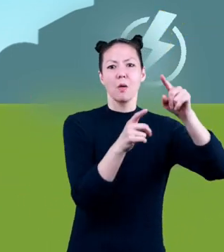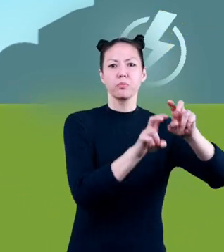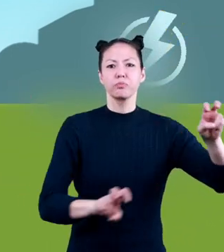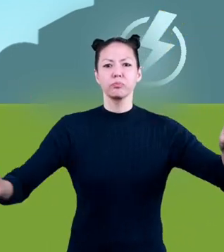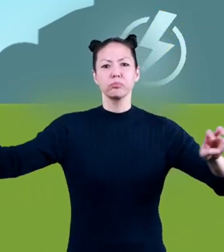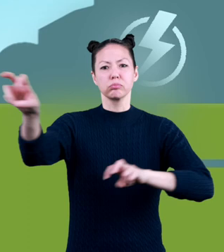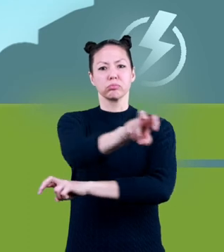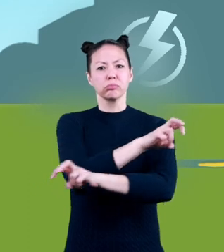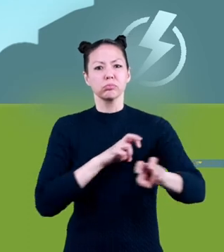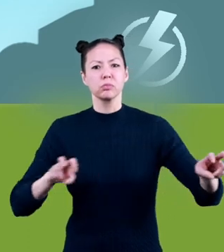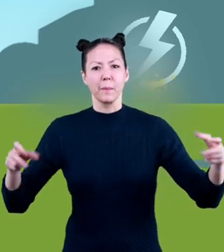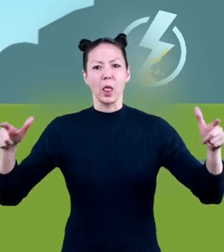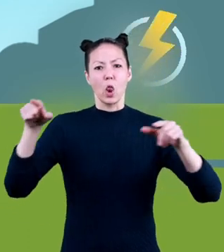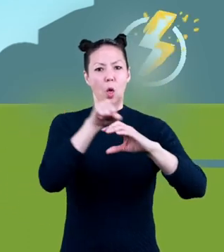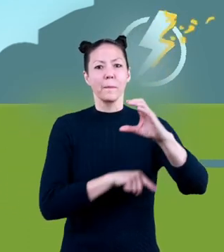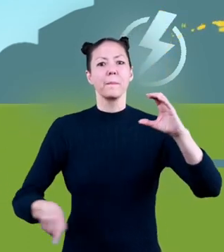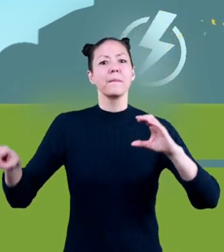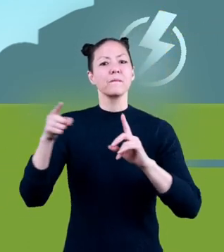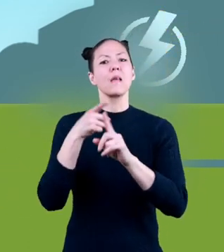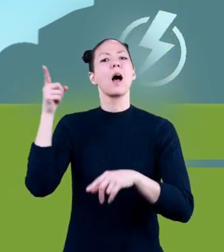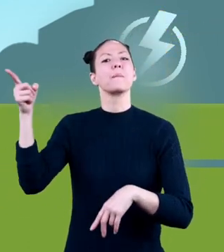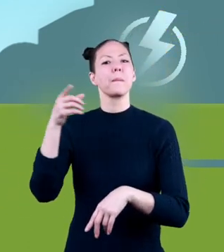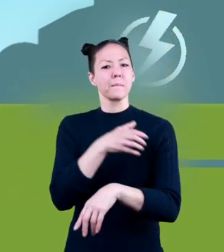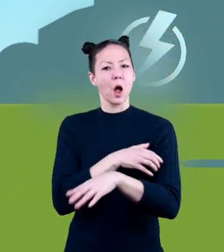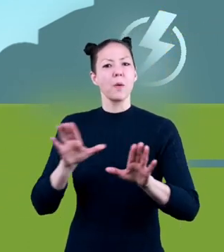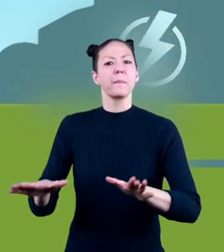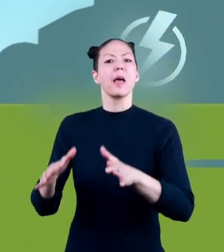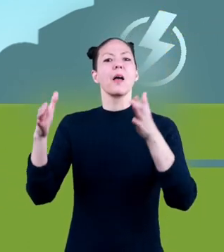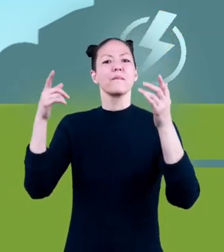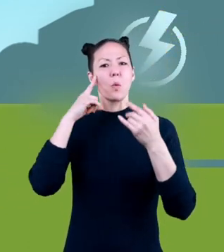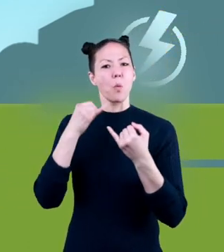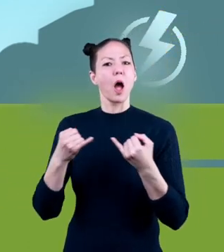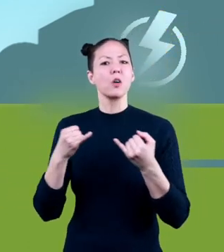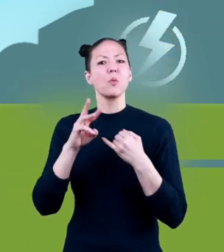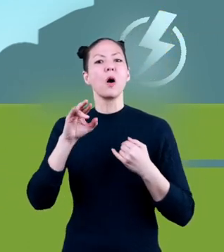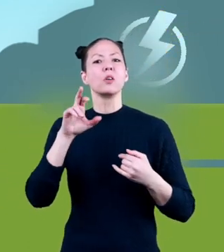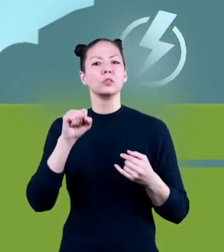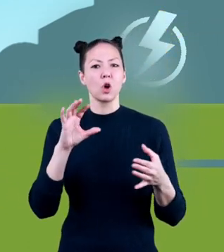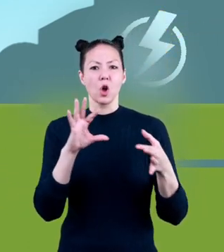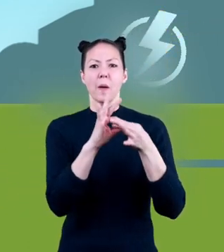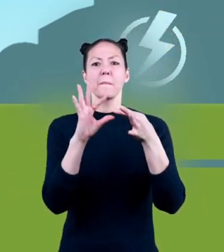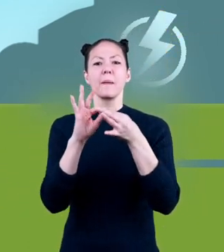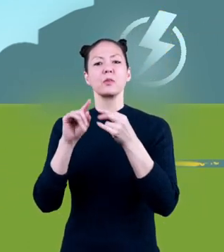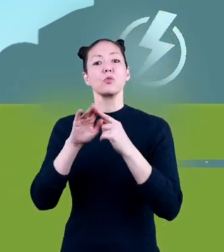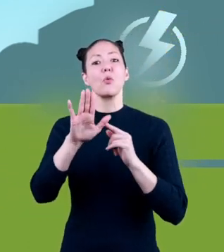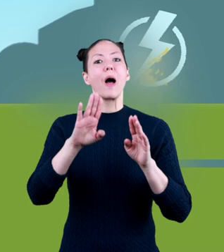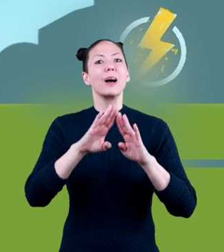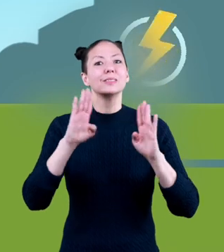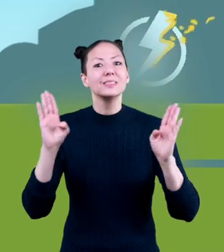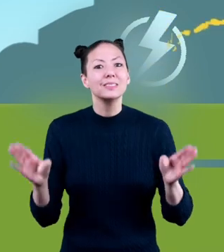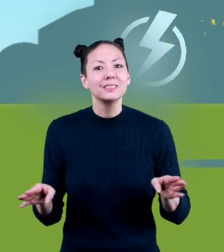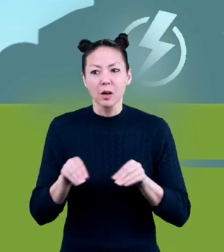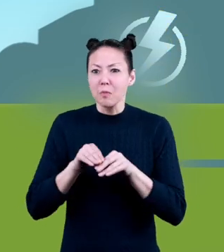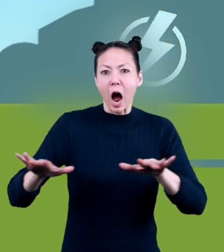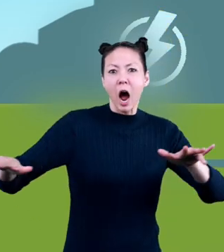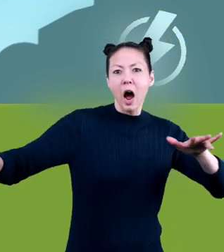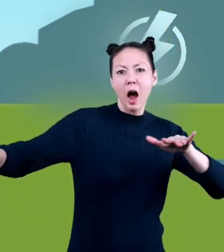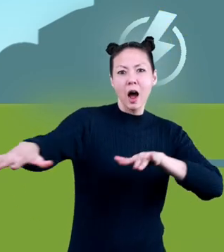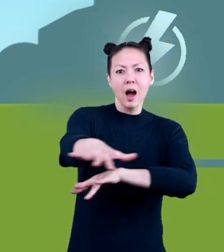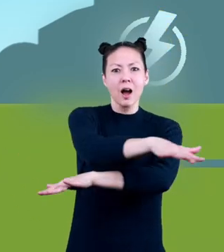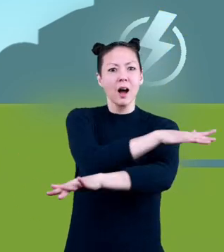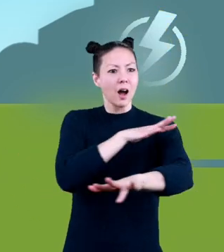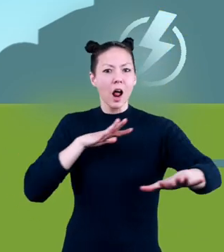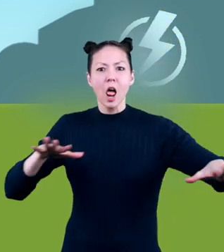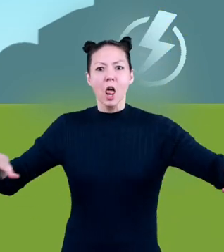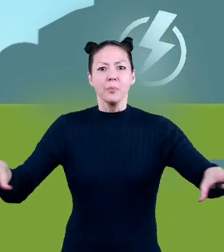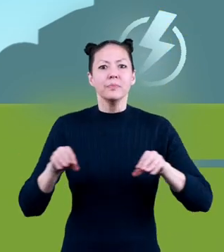in a big loop from a power plant to the wires that are hooked up to your house. And then, back to